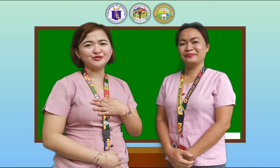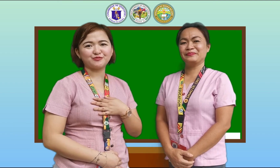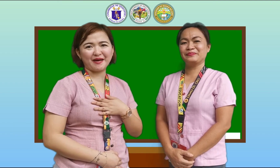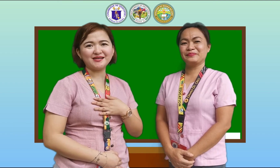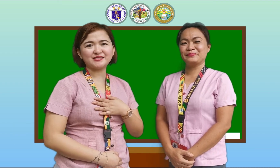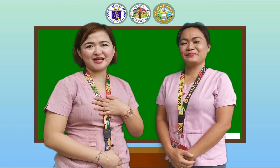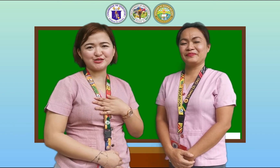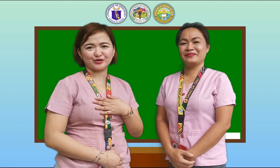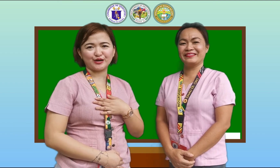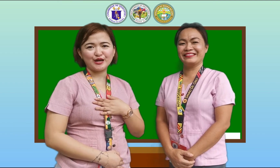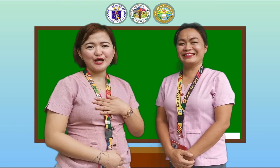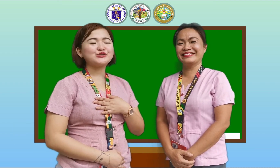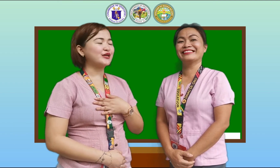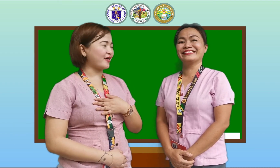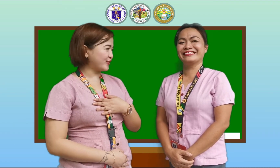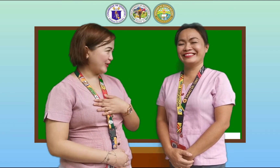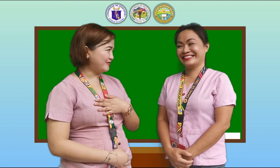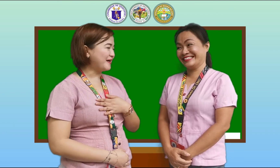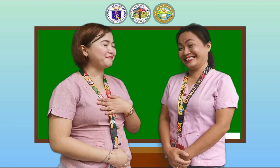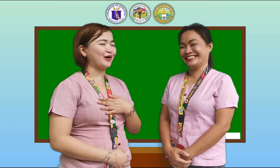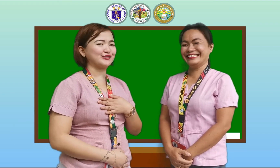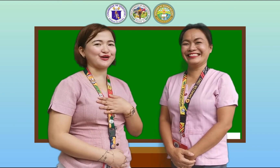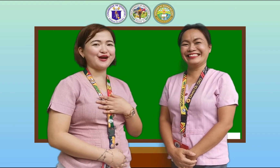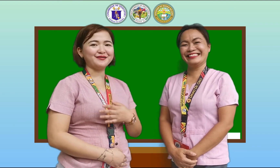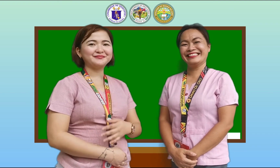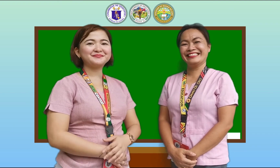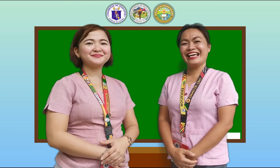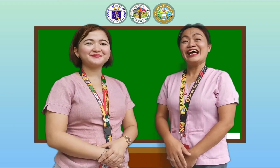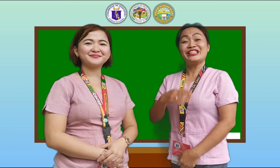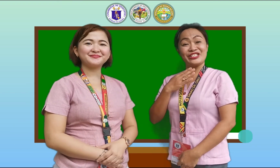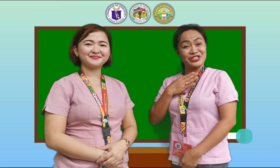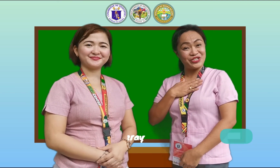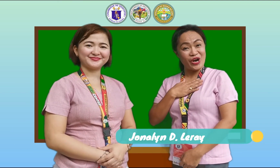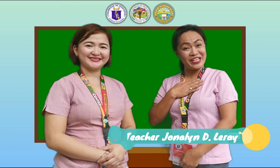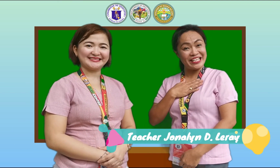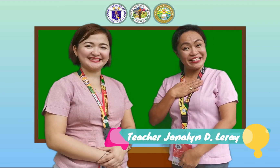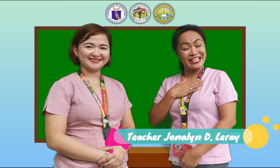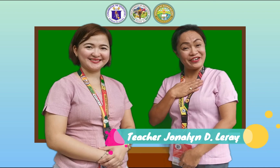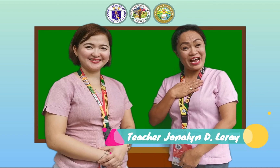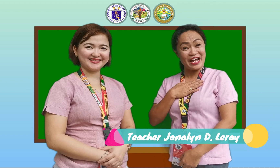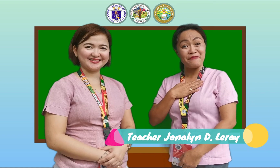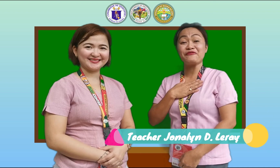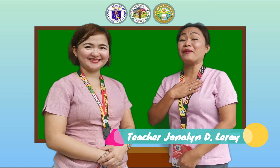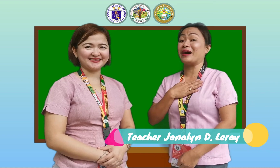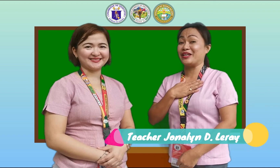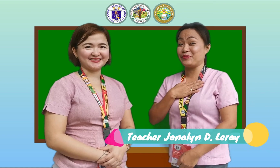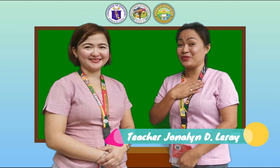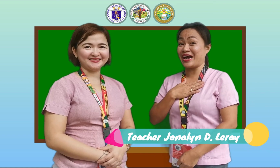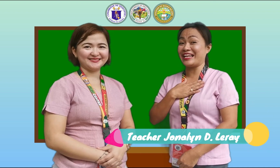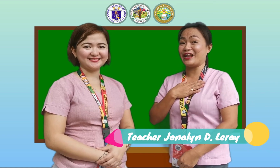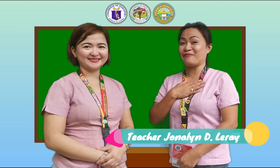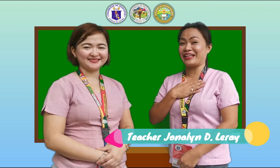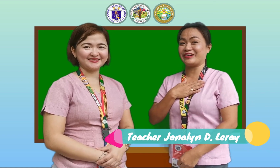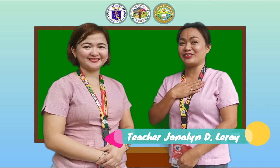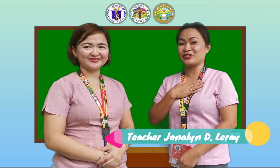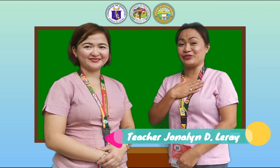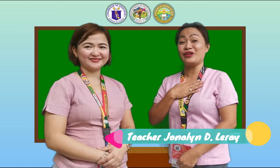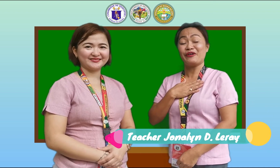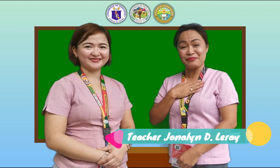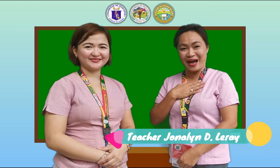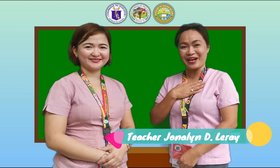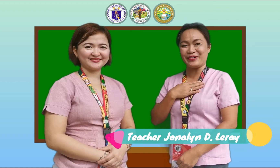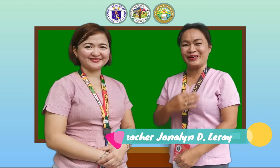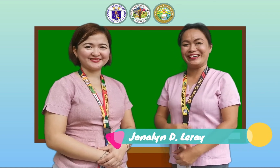School's Fed Center. Together with my partner, Teacher Jonalyn Delirai from Anibungan Elementary